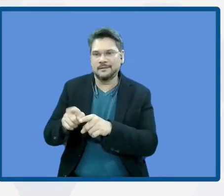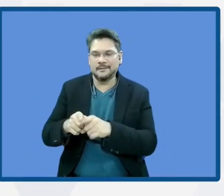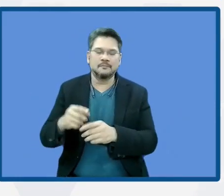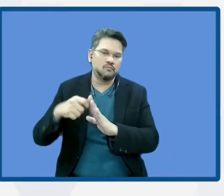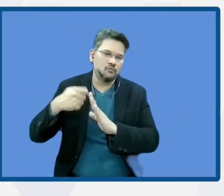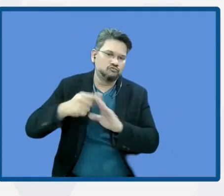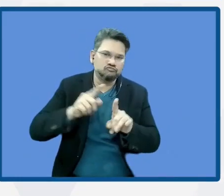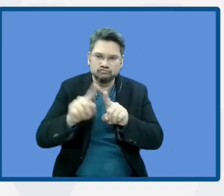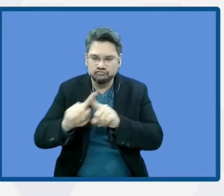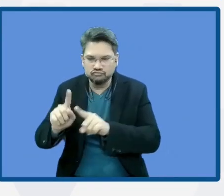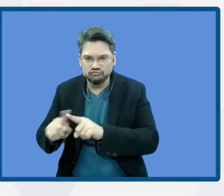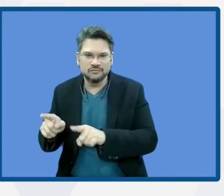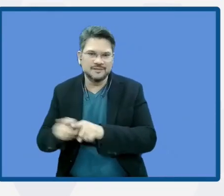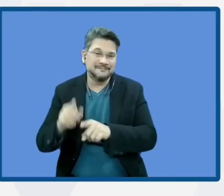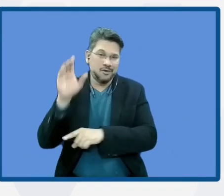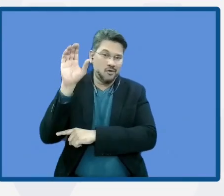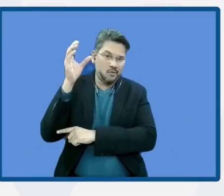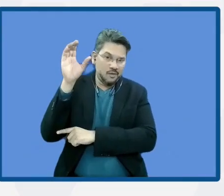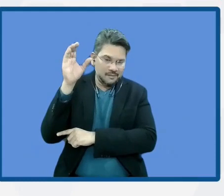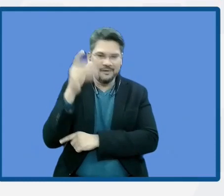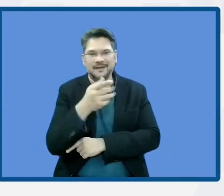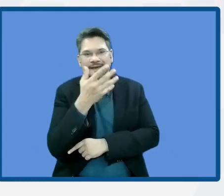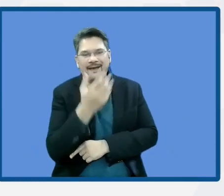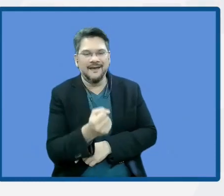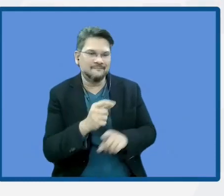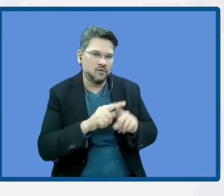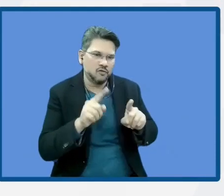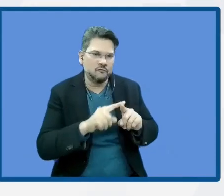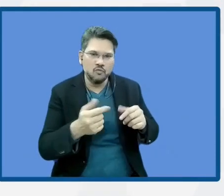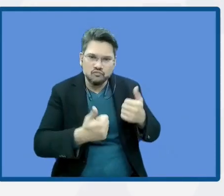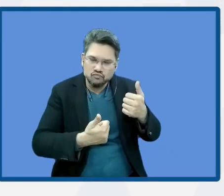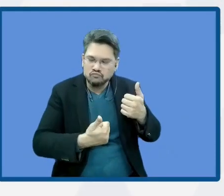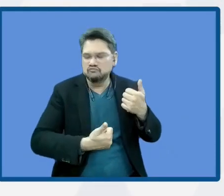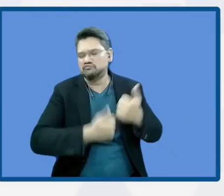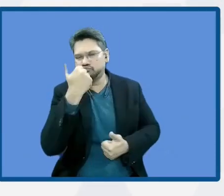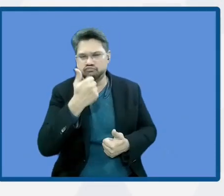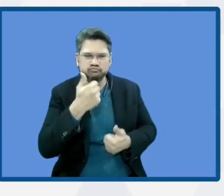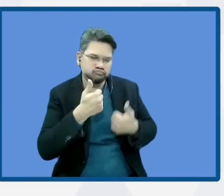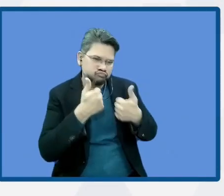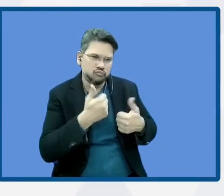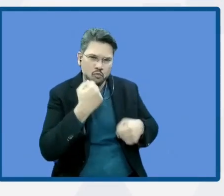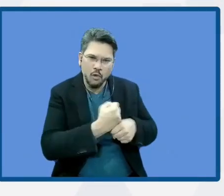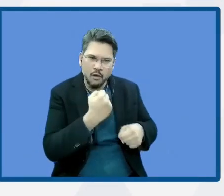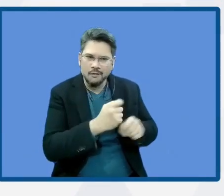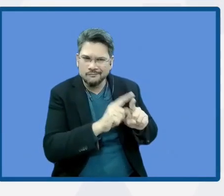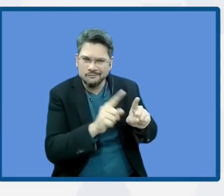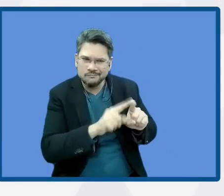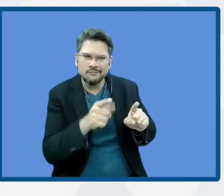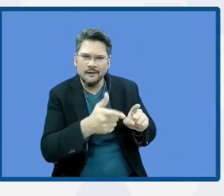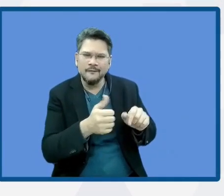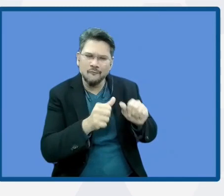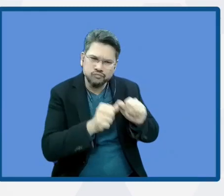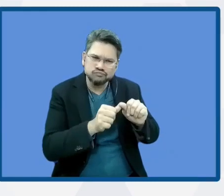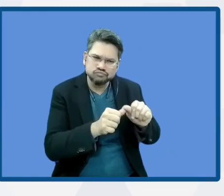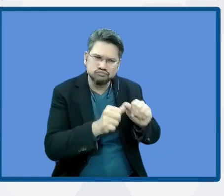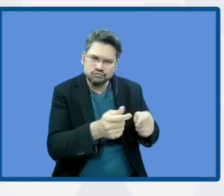best practices in a sustainable management of natural resources. So